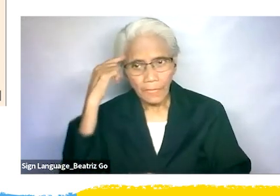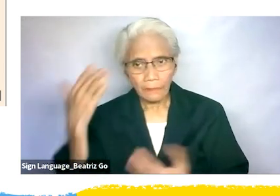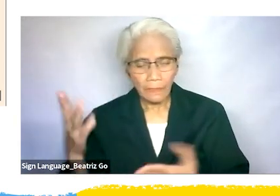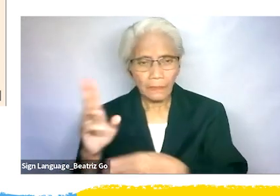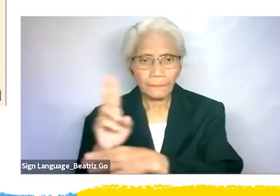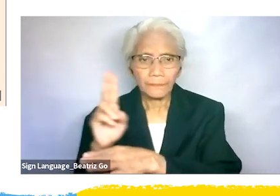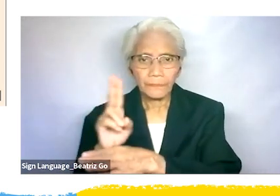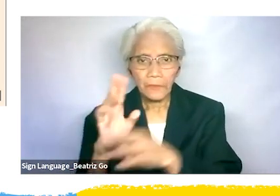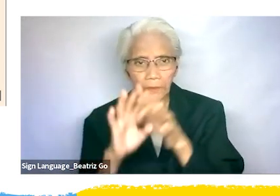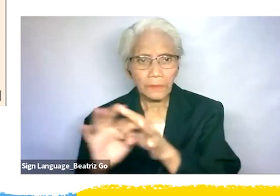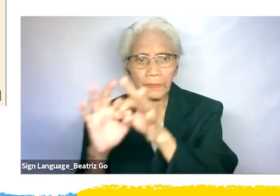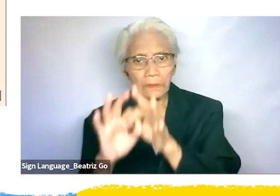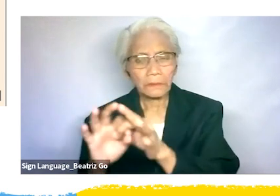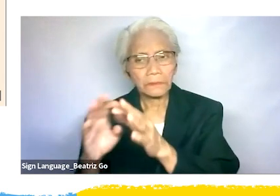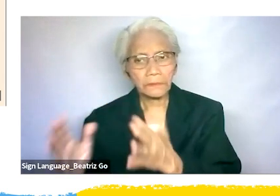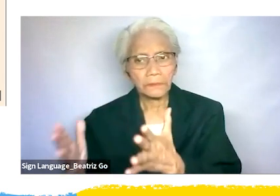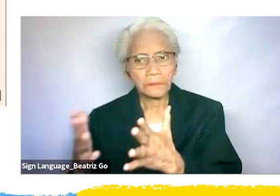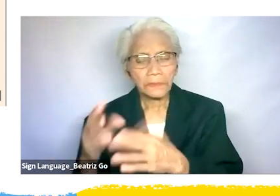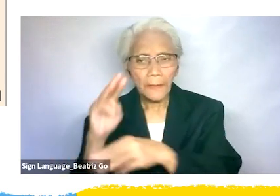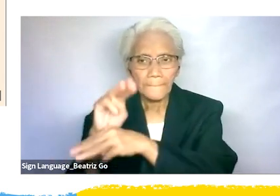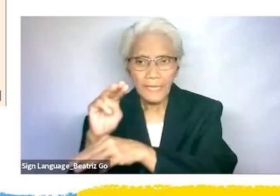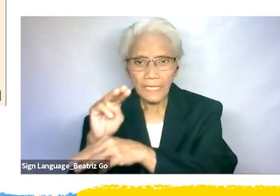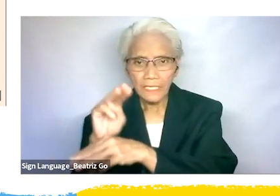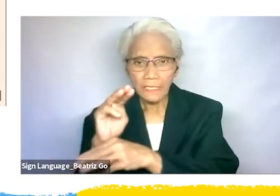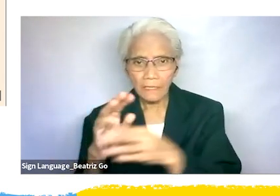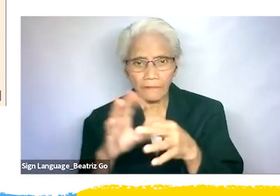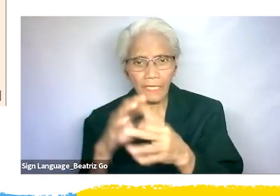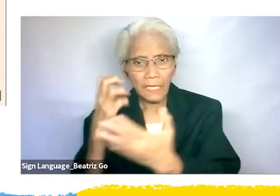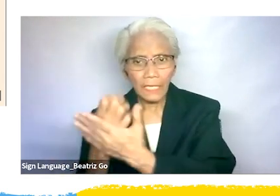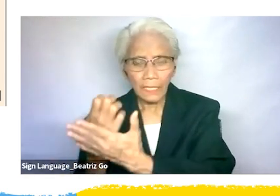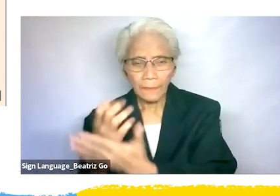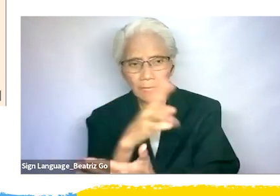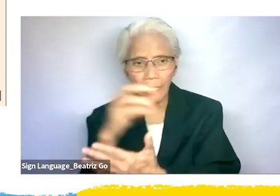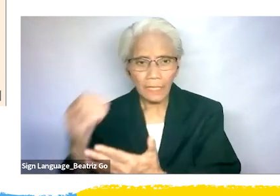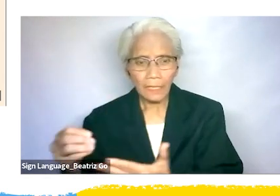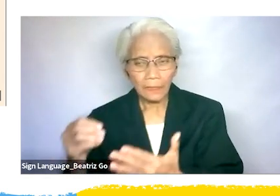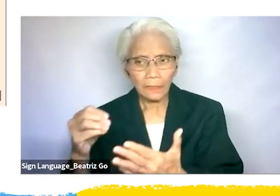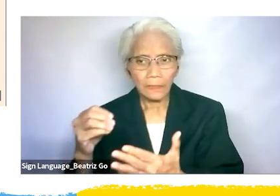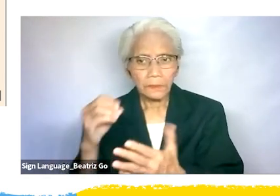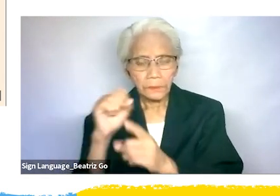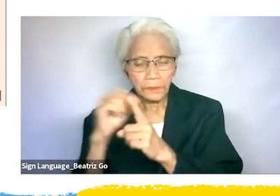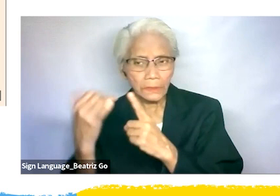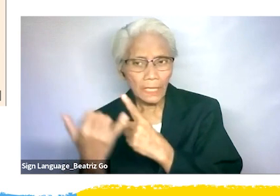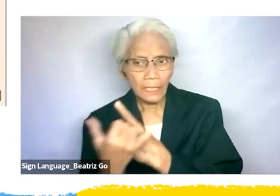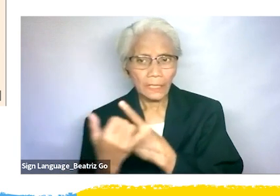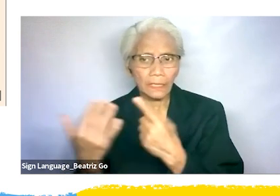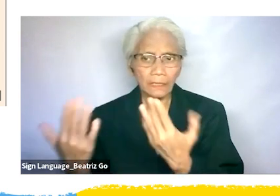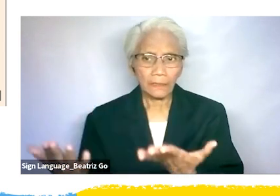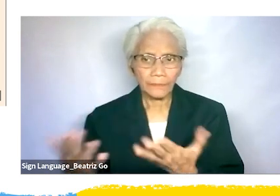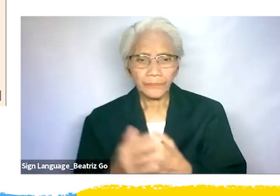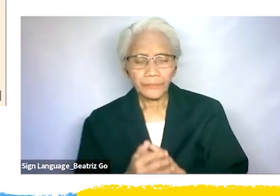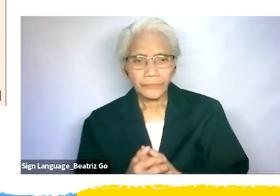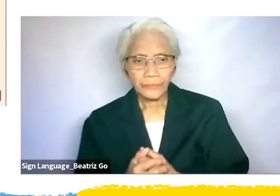between the ministry of digital economy and society and the loyal Thai police to safeguard,